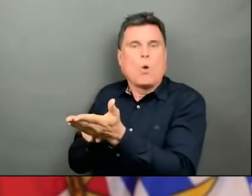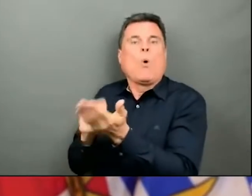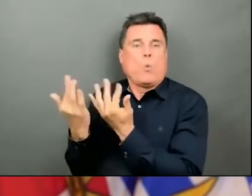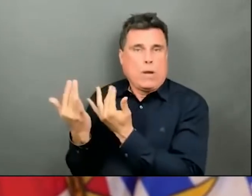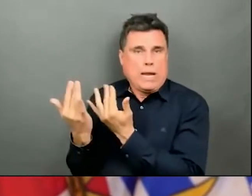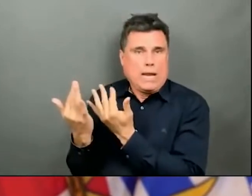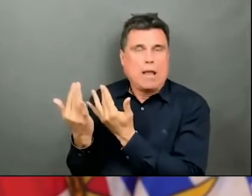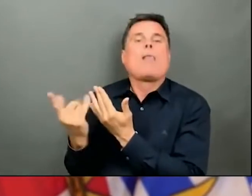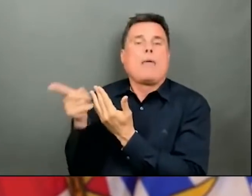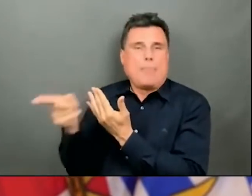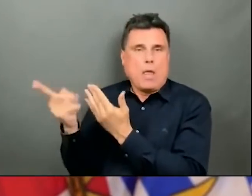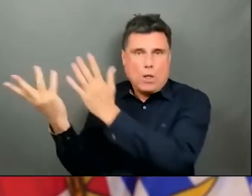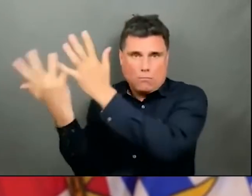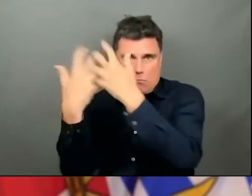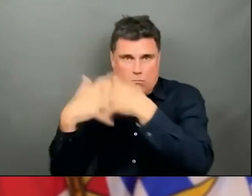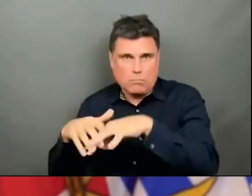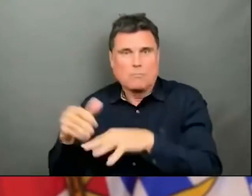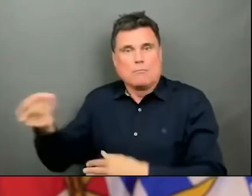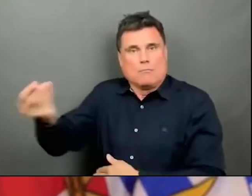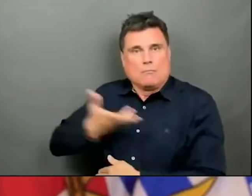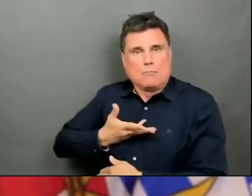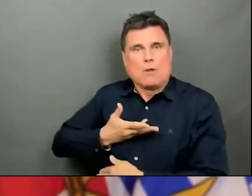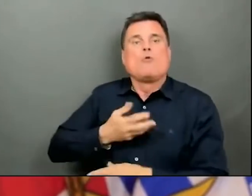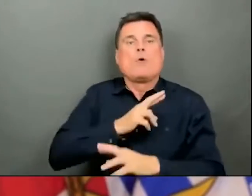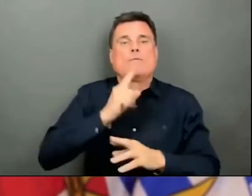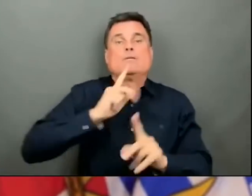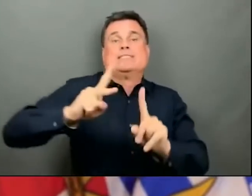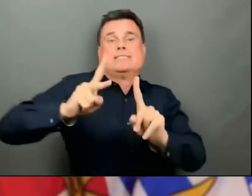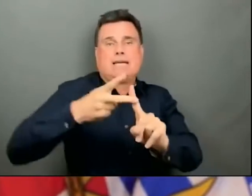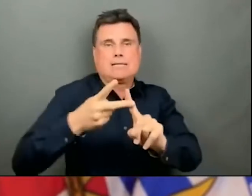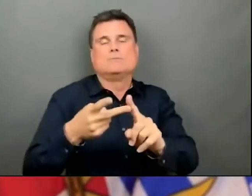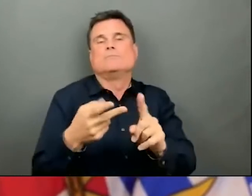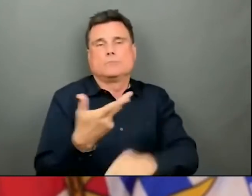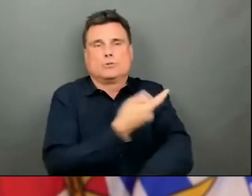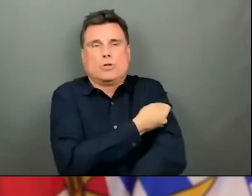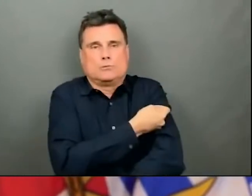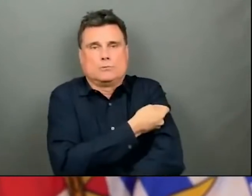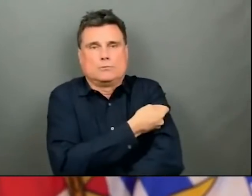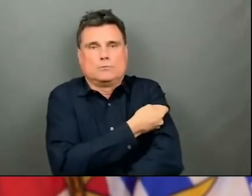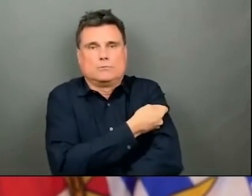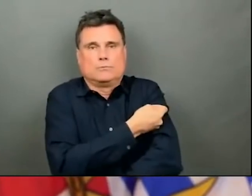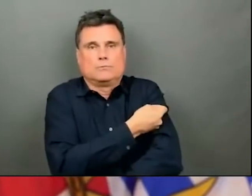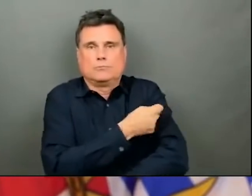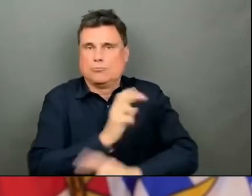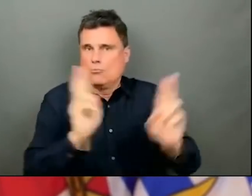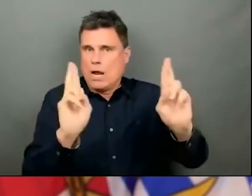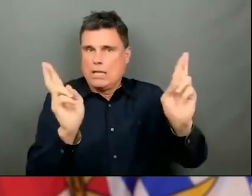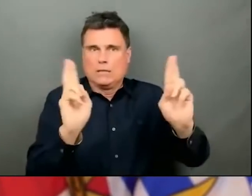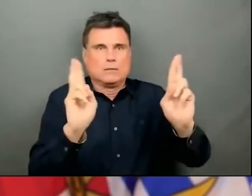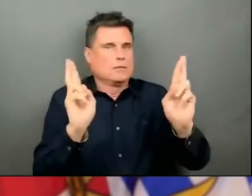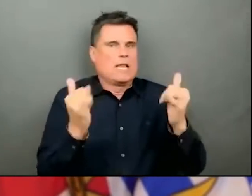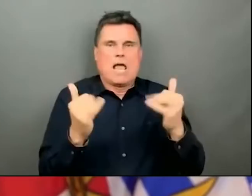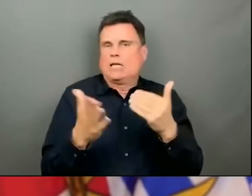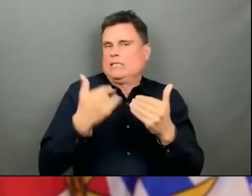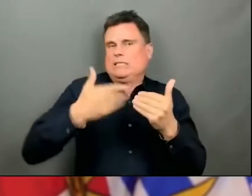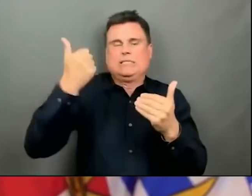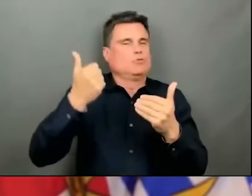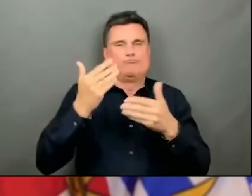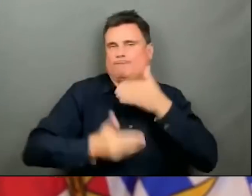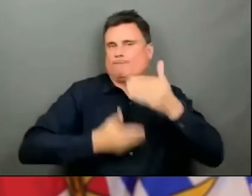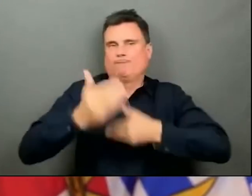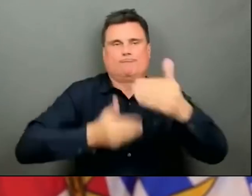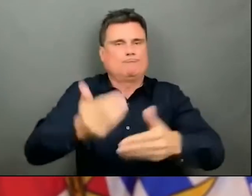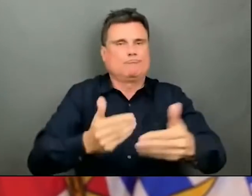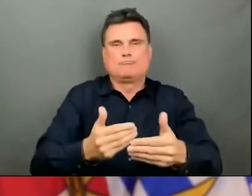your second dose. Once you're registered and in the system, it makes it much simpler for us to provide you with the information